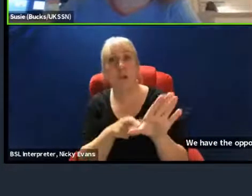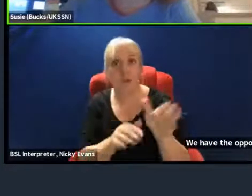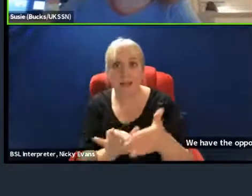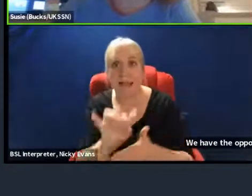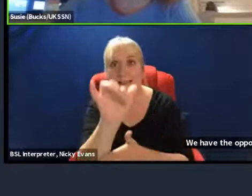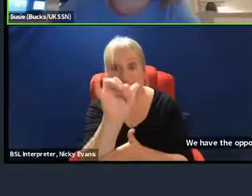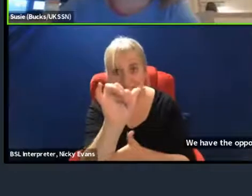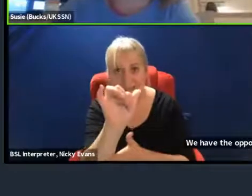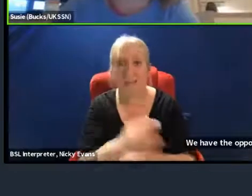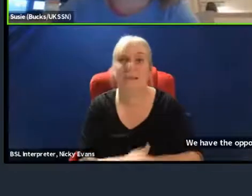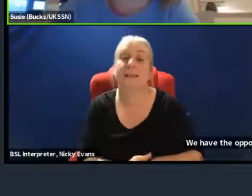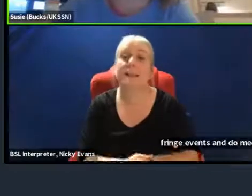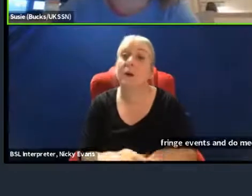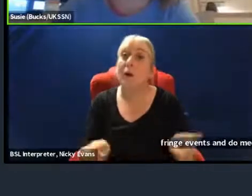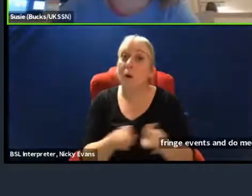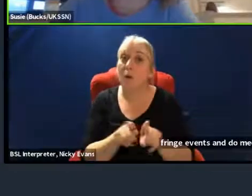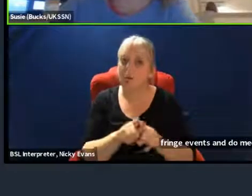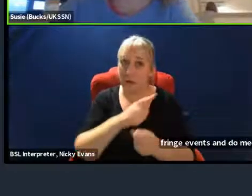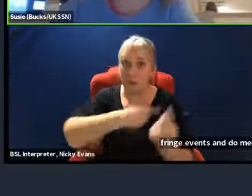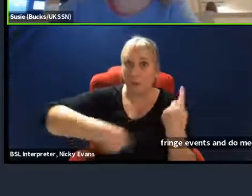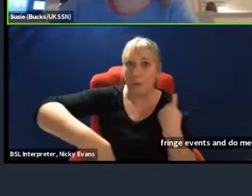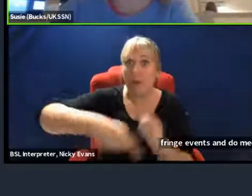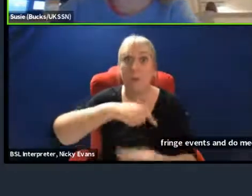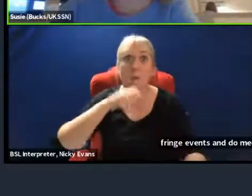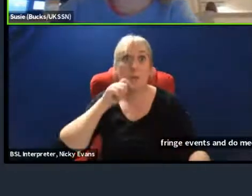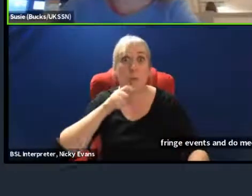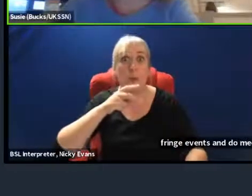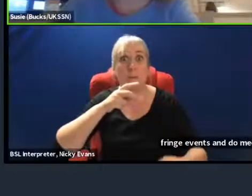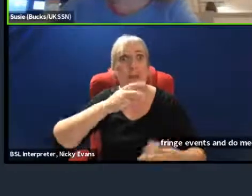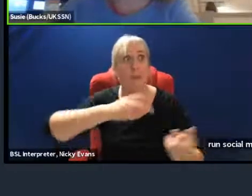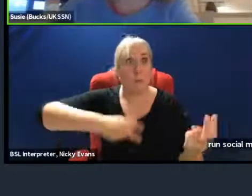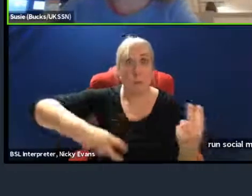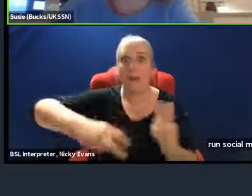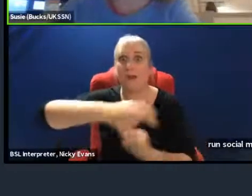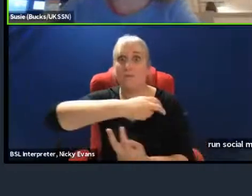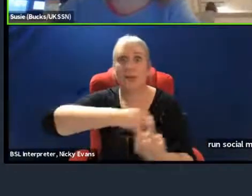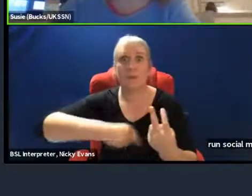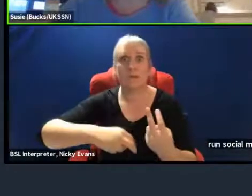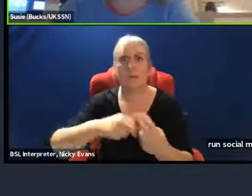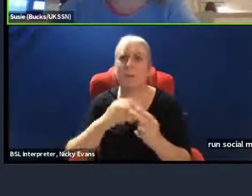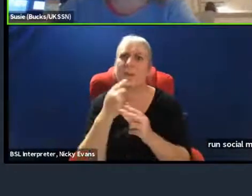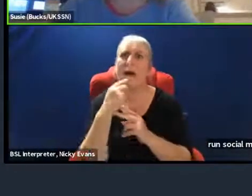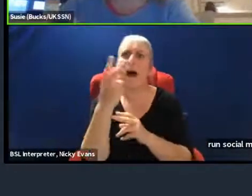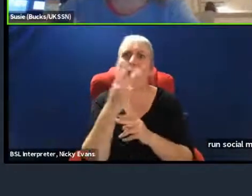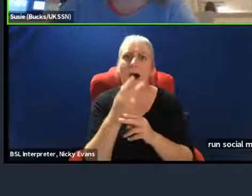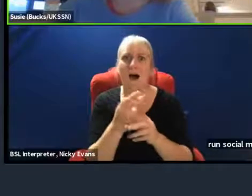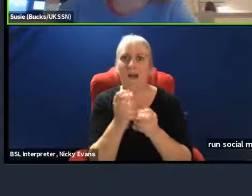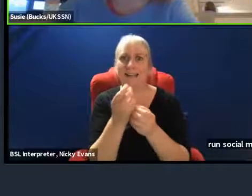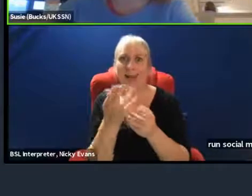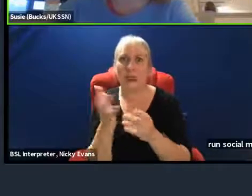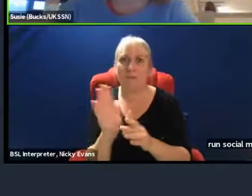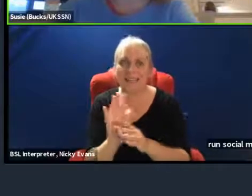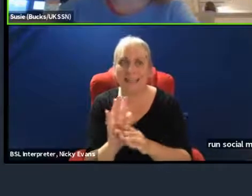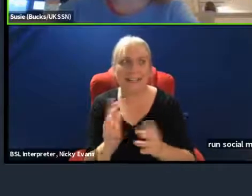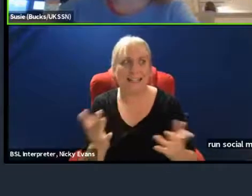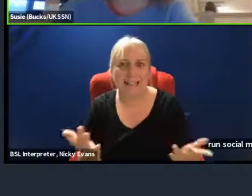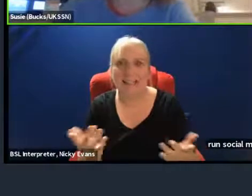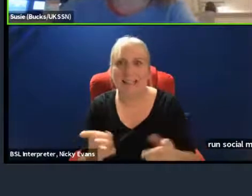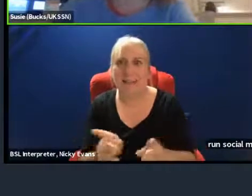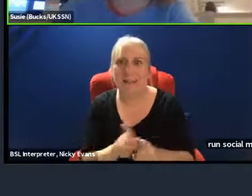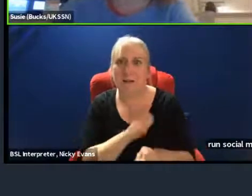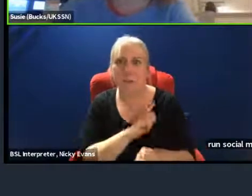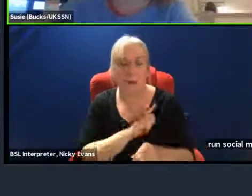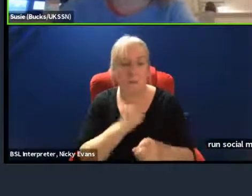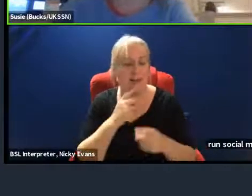top it all off, we're all going to be walking around as like a, with an art gallery, we've all got these amazing, unique designs